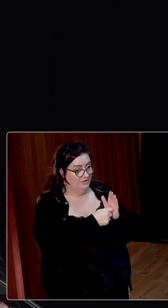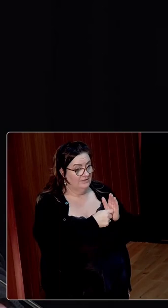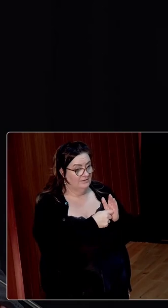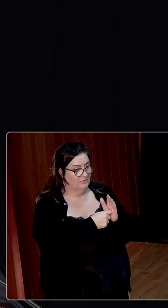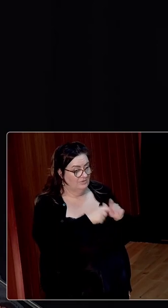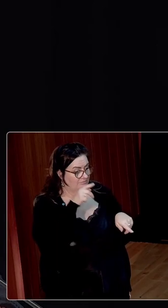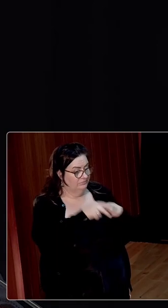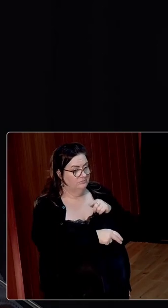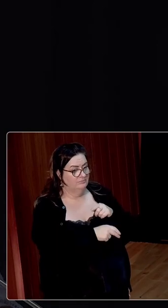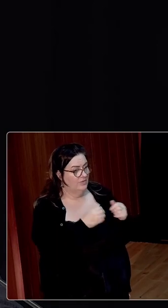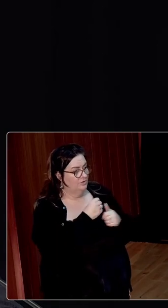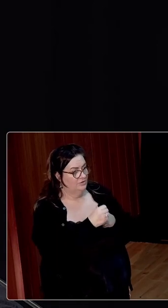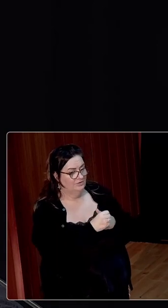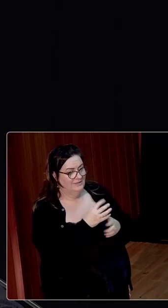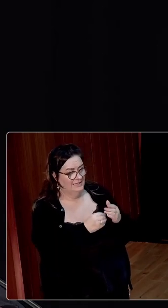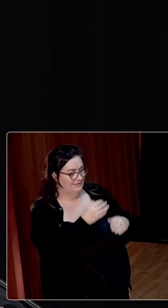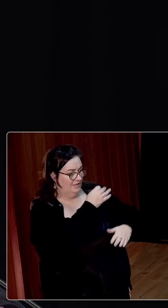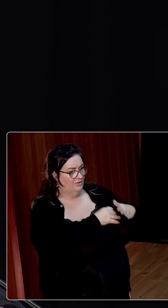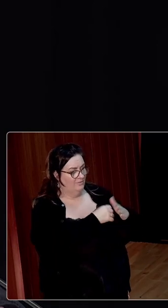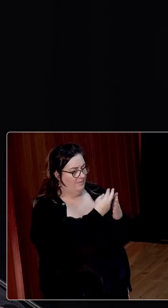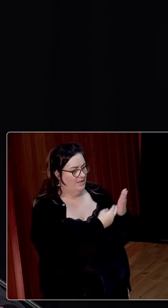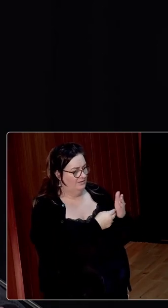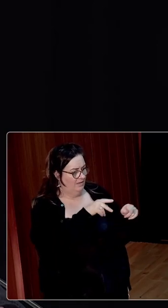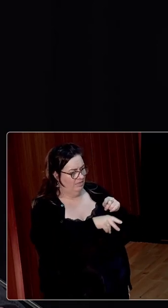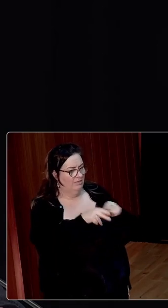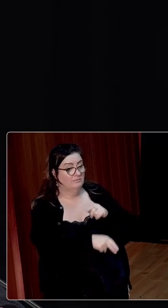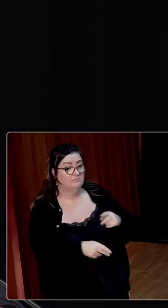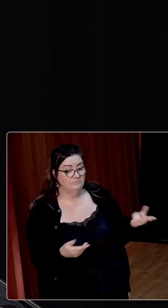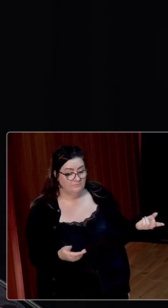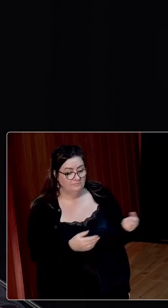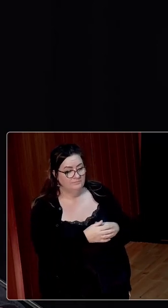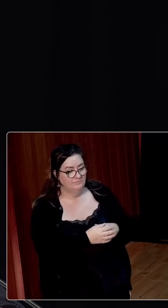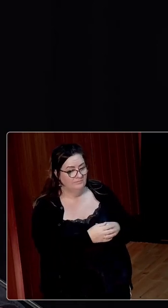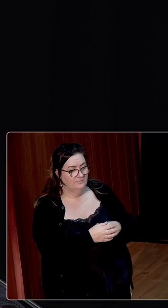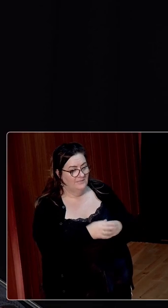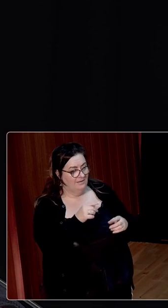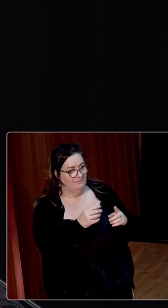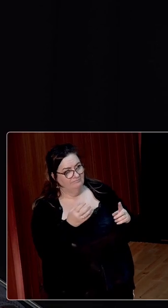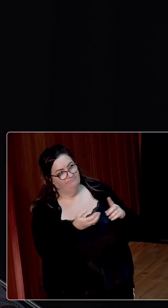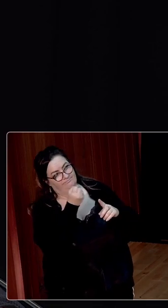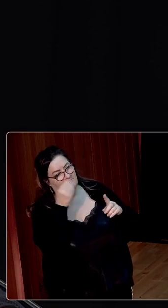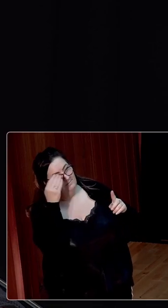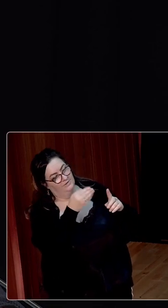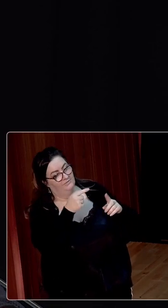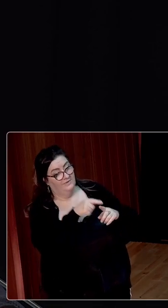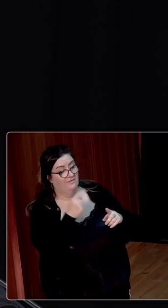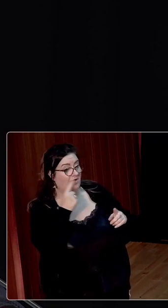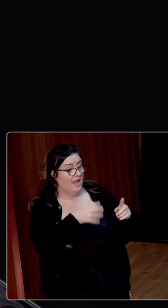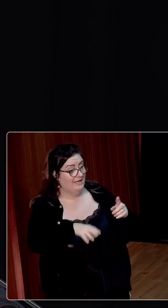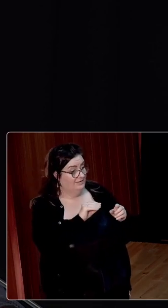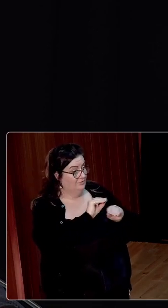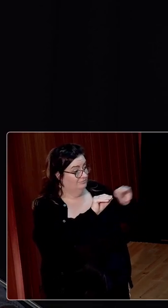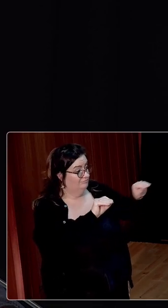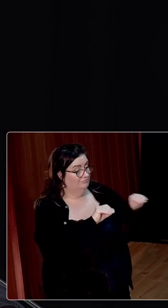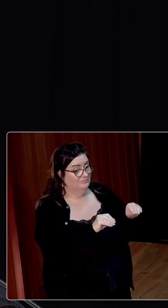undercut by other aspects of government policy. The core ambition of this policy, of land distribution, for